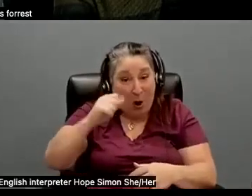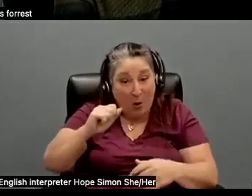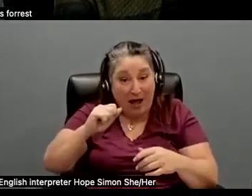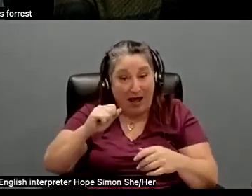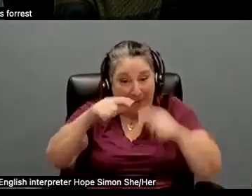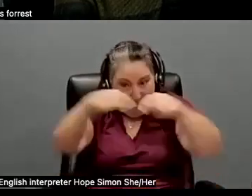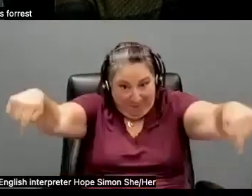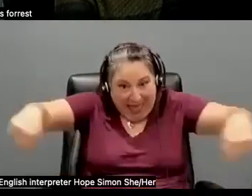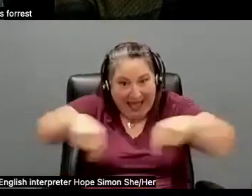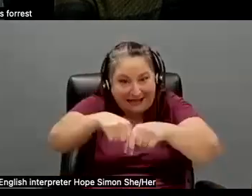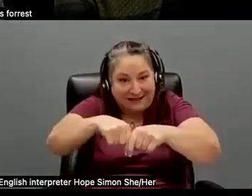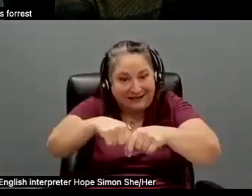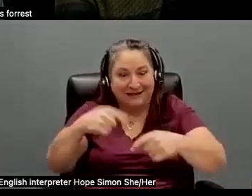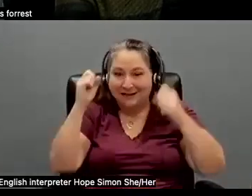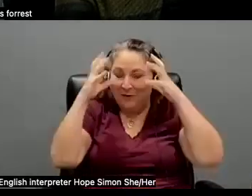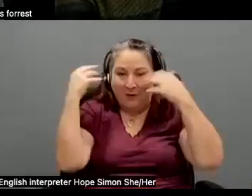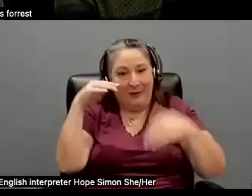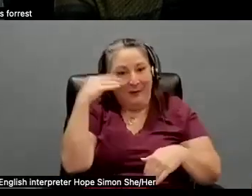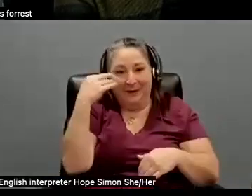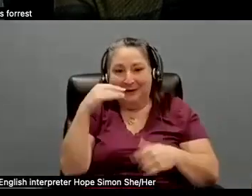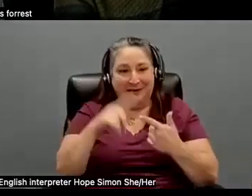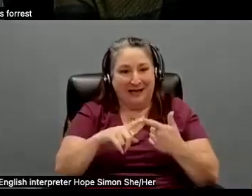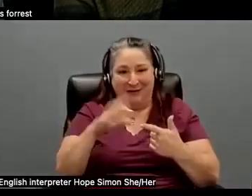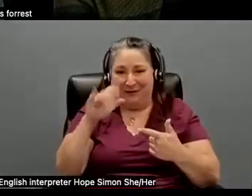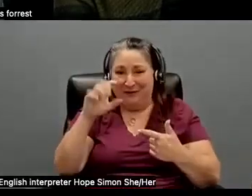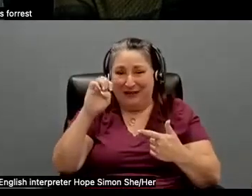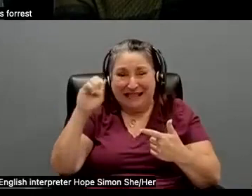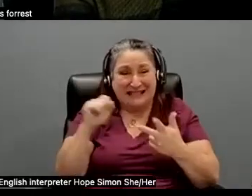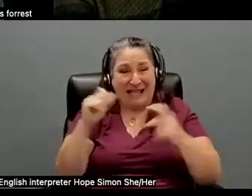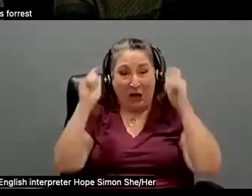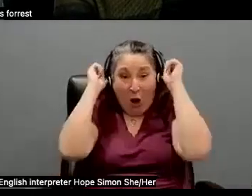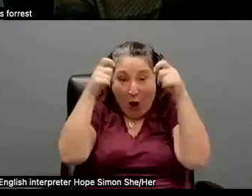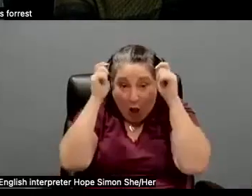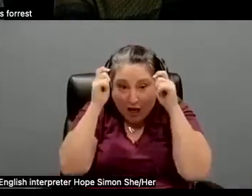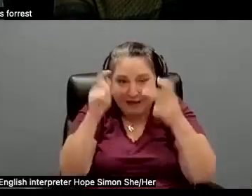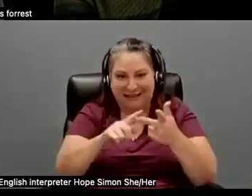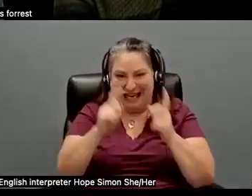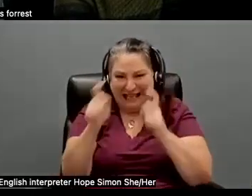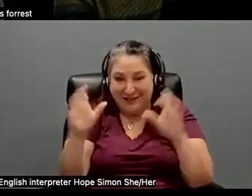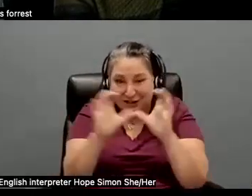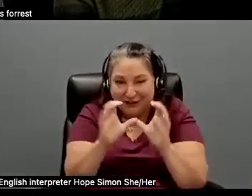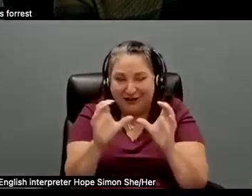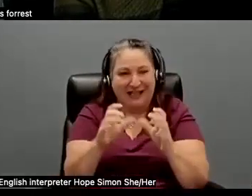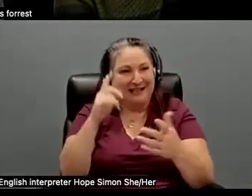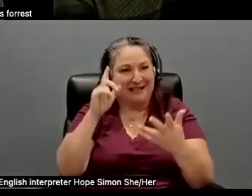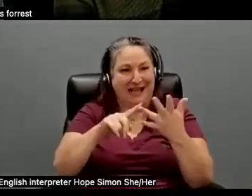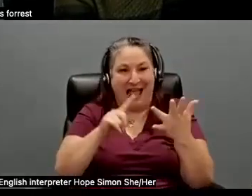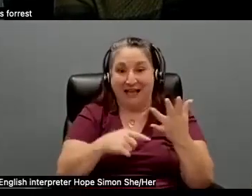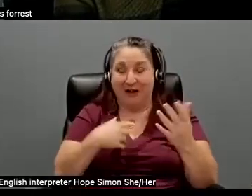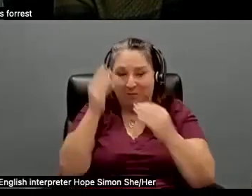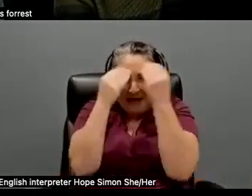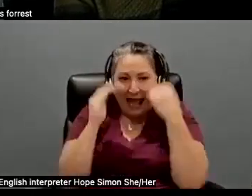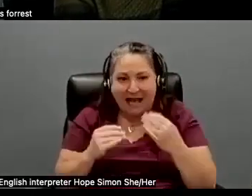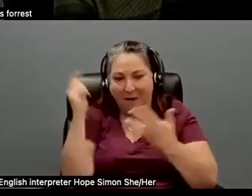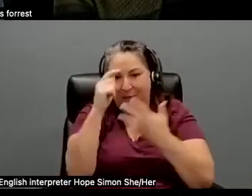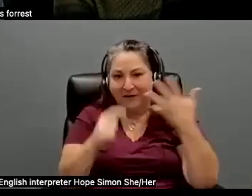It's absolutely insane. And I I've got fleeces and hoodies and, and like gift certificates for beanies. And we've got, you know, cosmetics. I